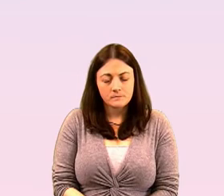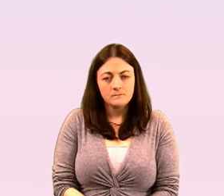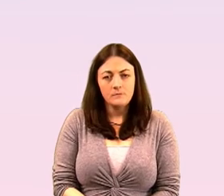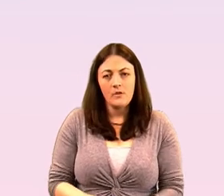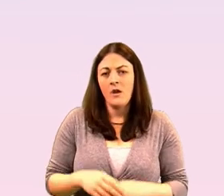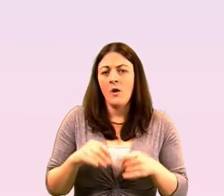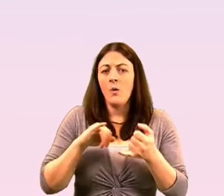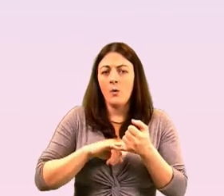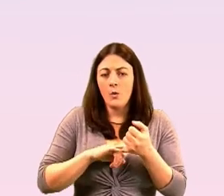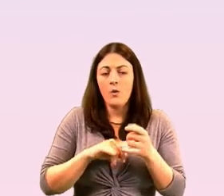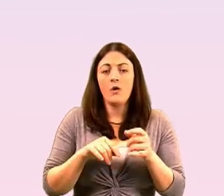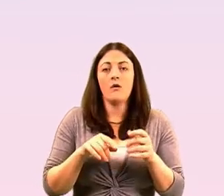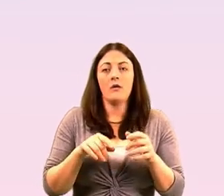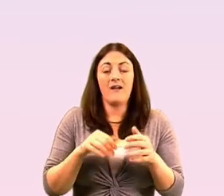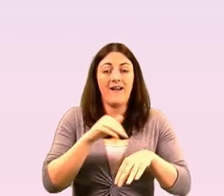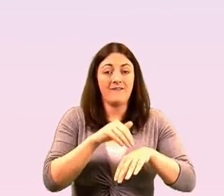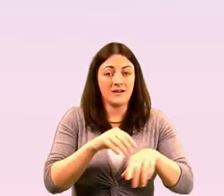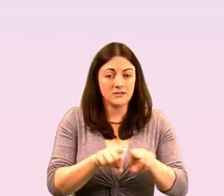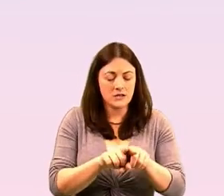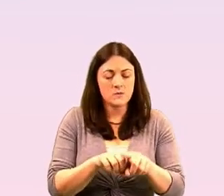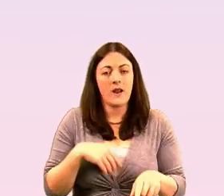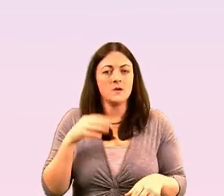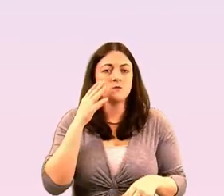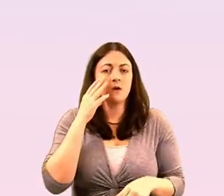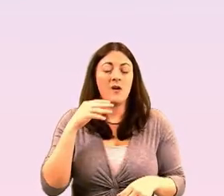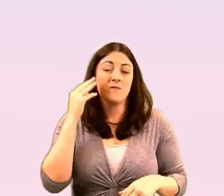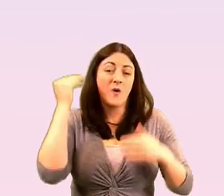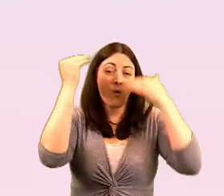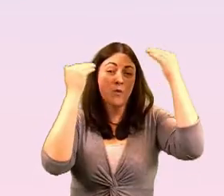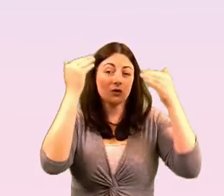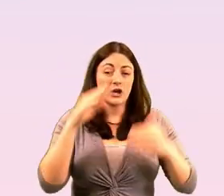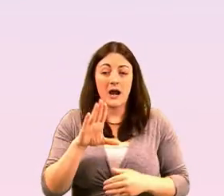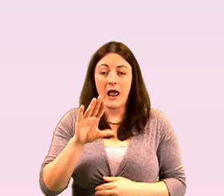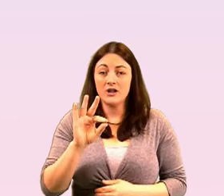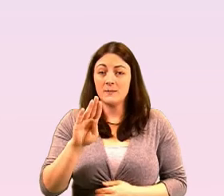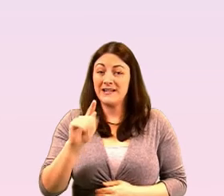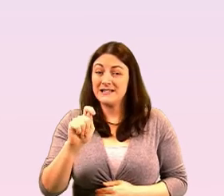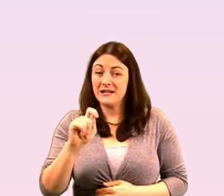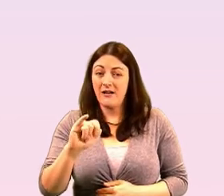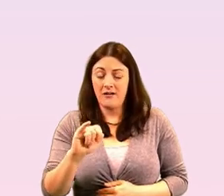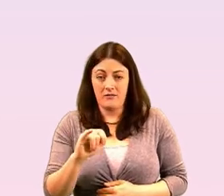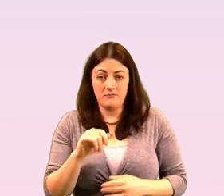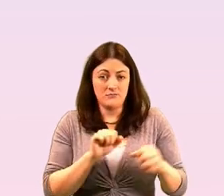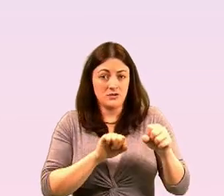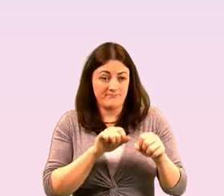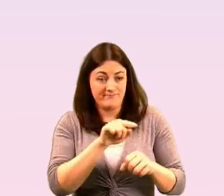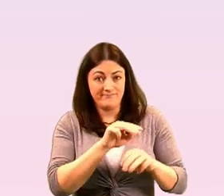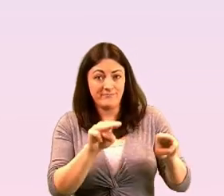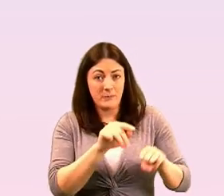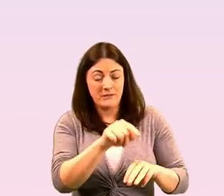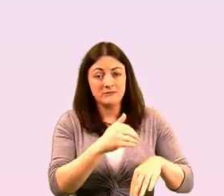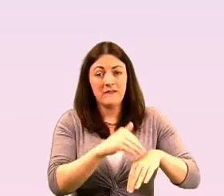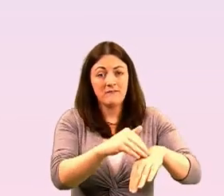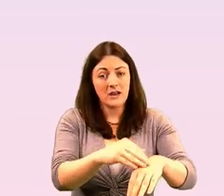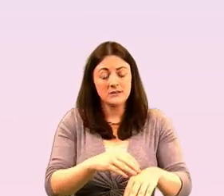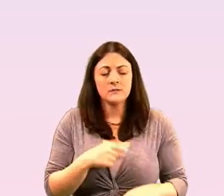lgbti population and unfortunately we can see through our own services and in research so that population